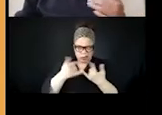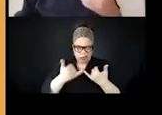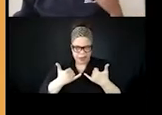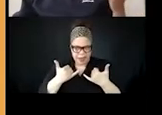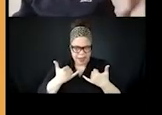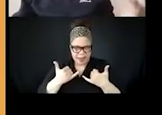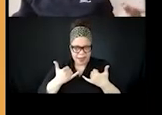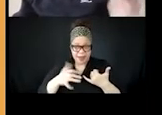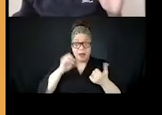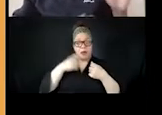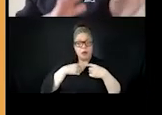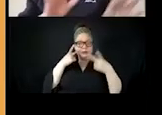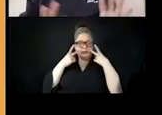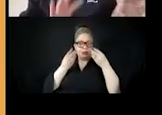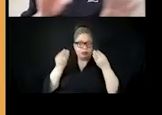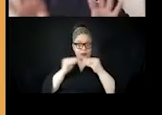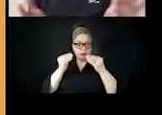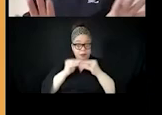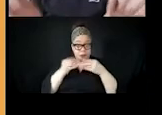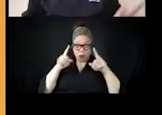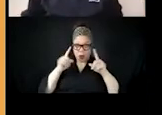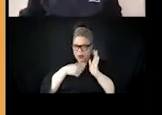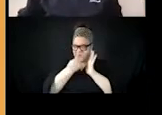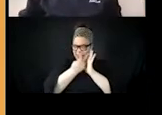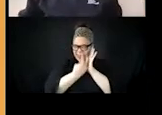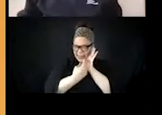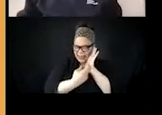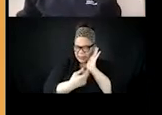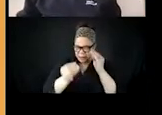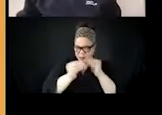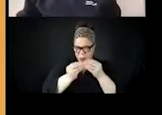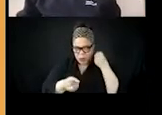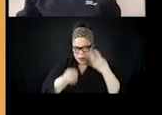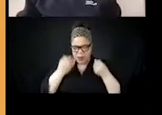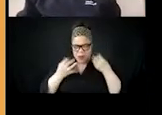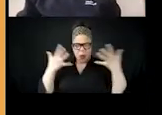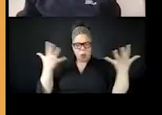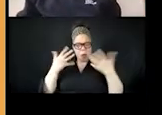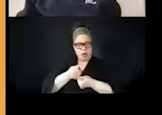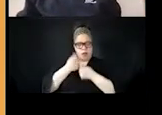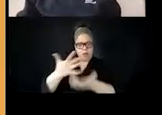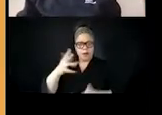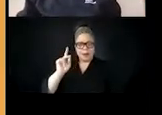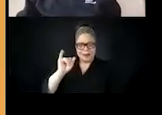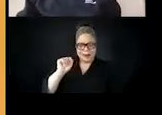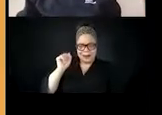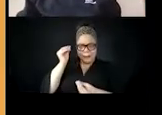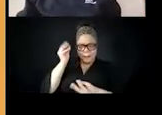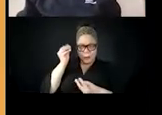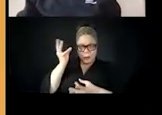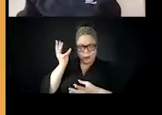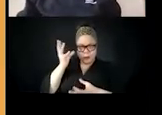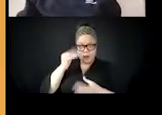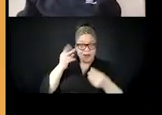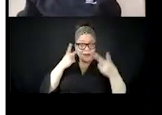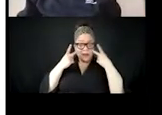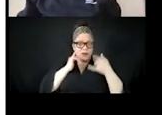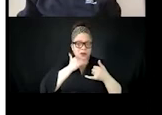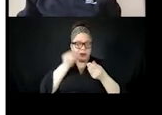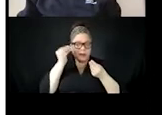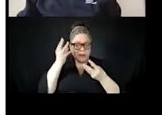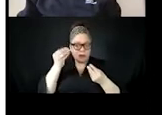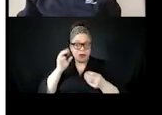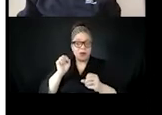persuasive and effective, I think we'll see some of this, uh, pop up more and more. Um, so